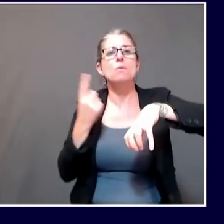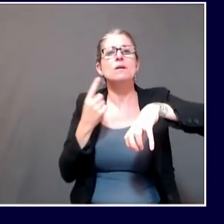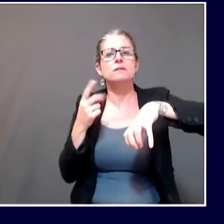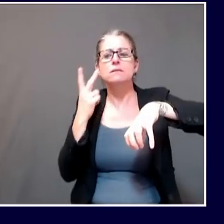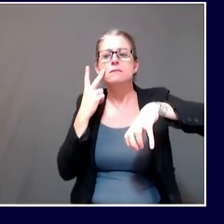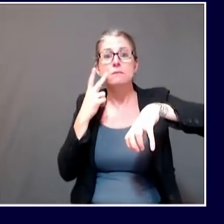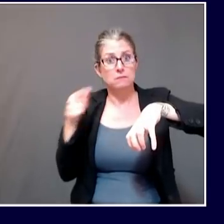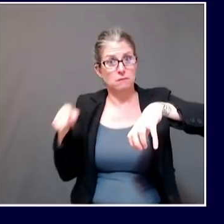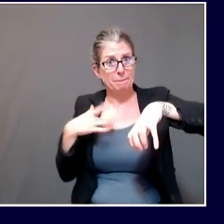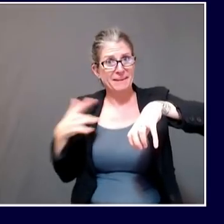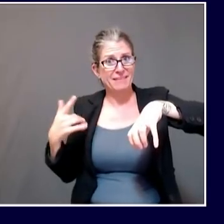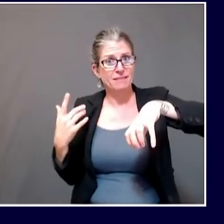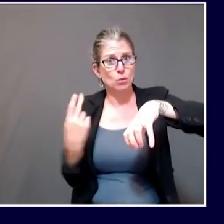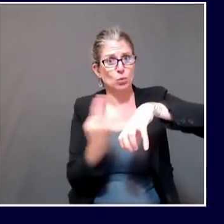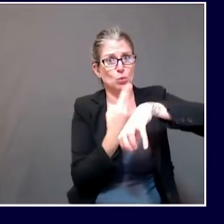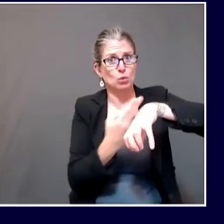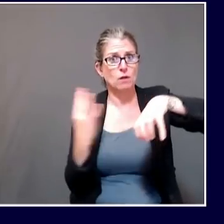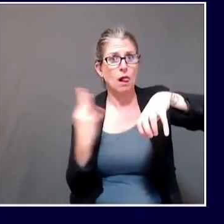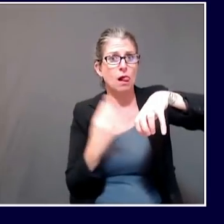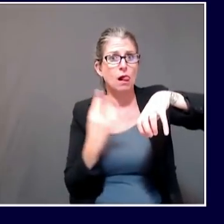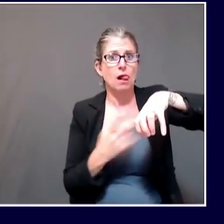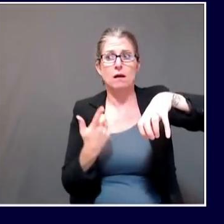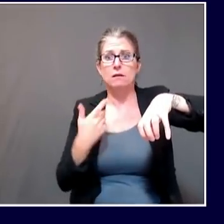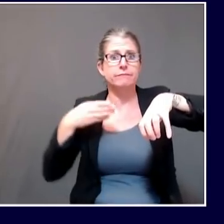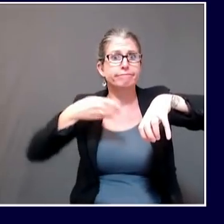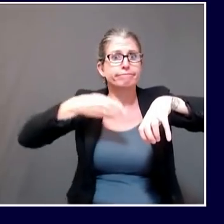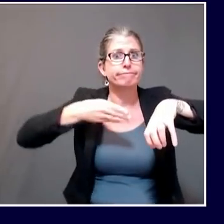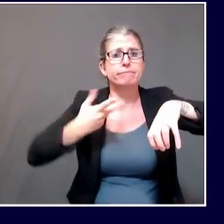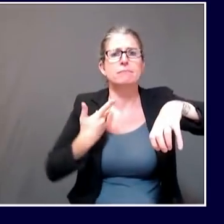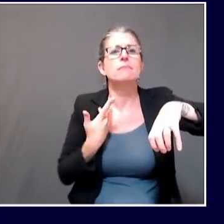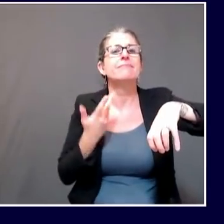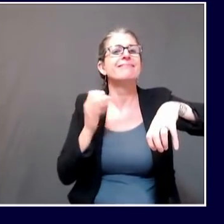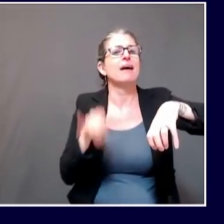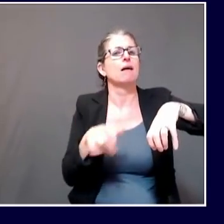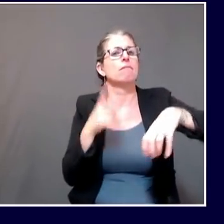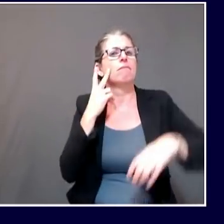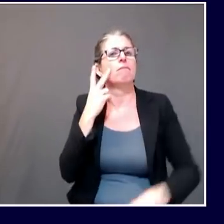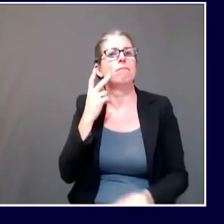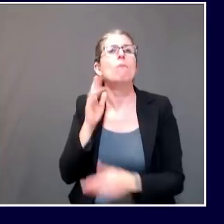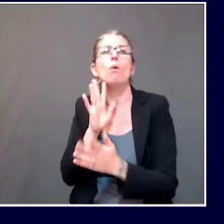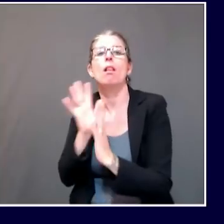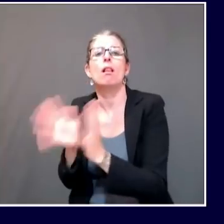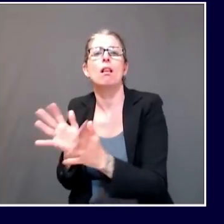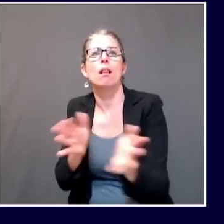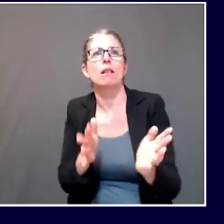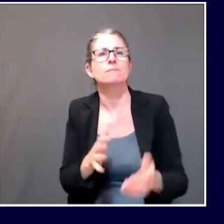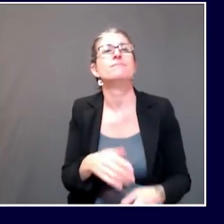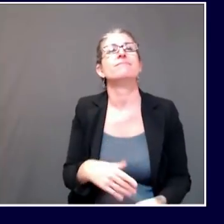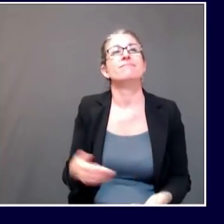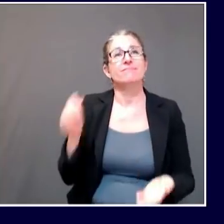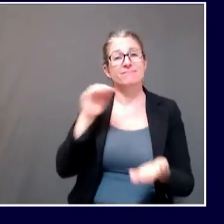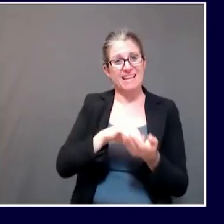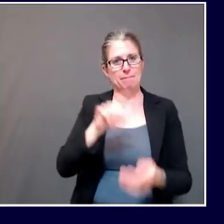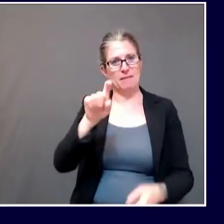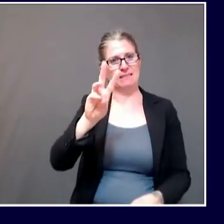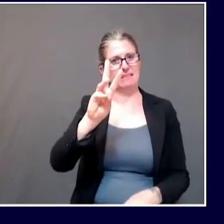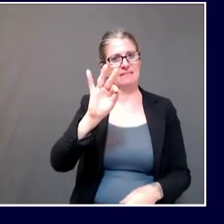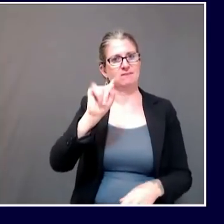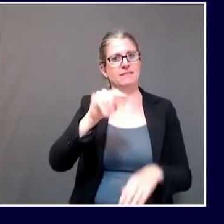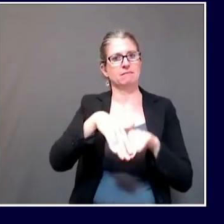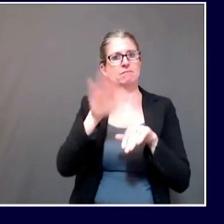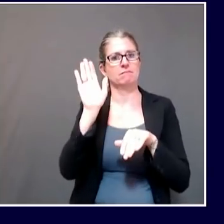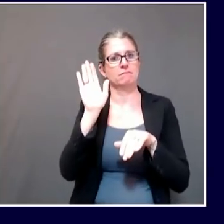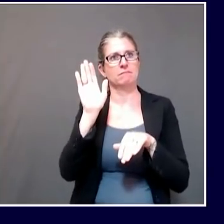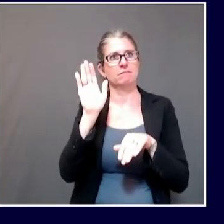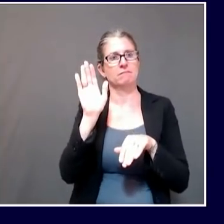And generally speaking, we define close as within six feet or at least 15 minutes. As a result of that, what